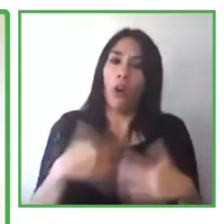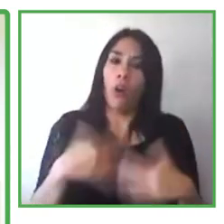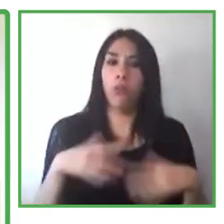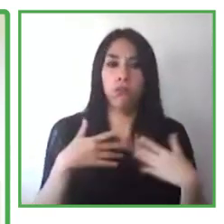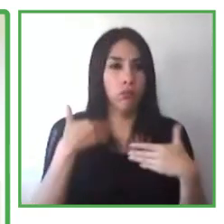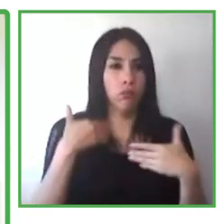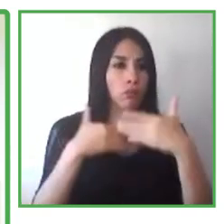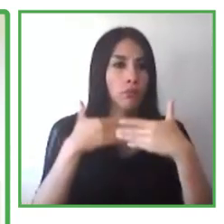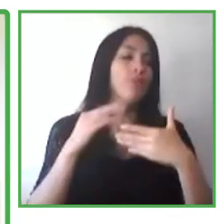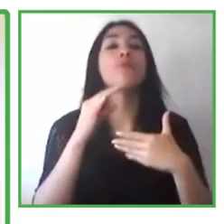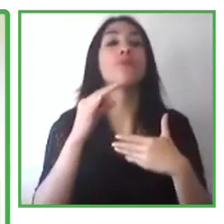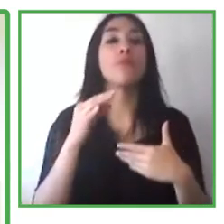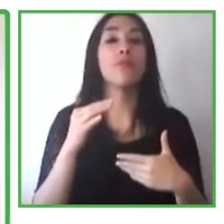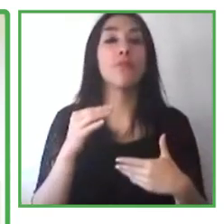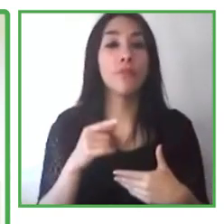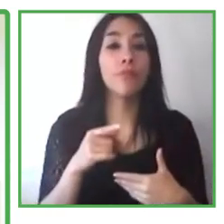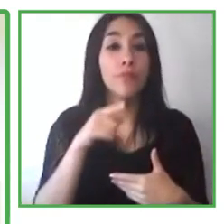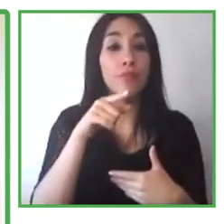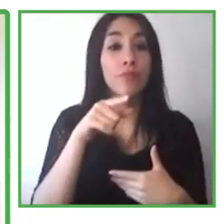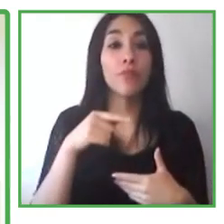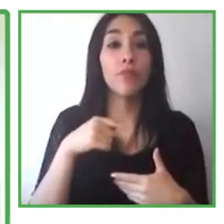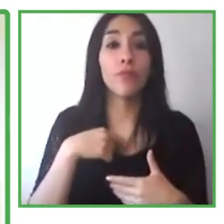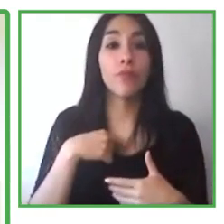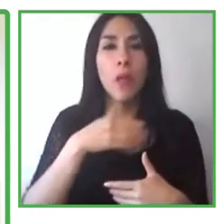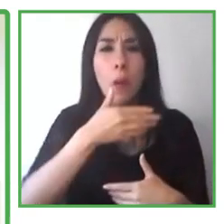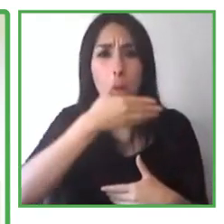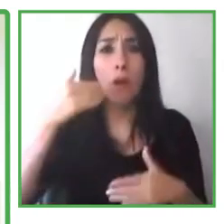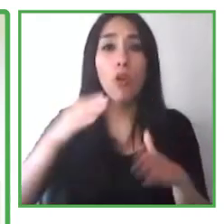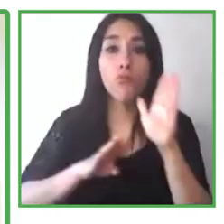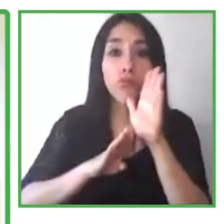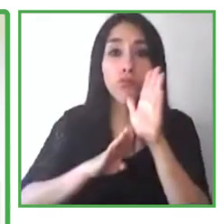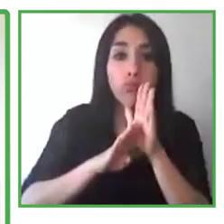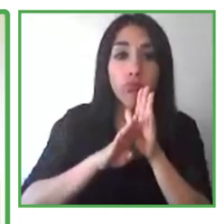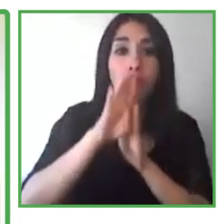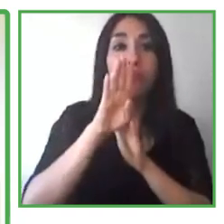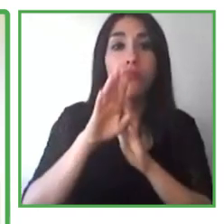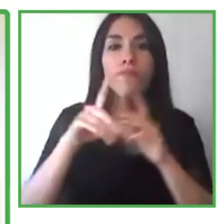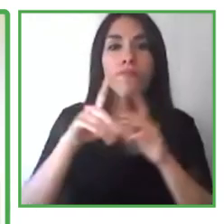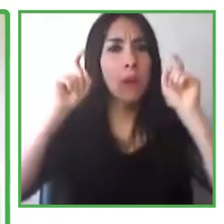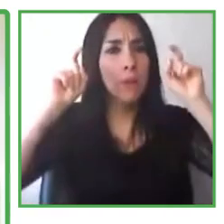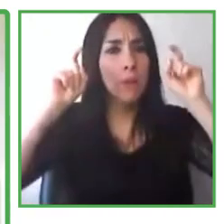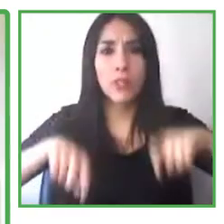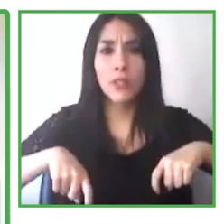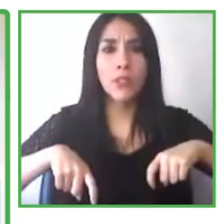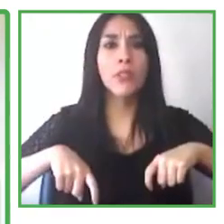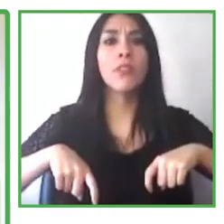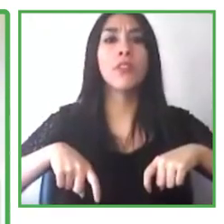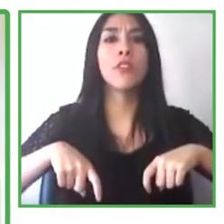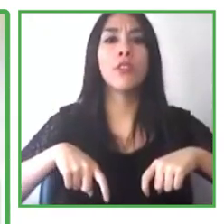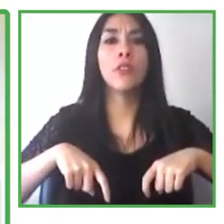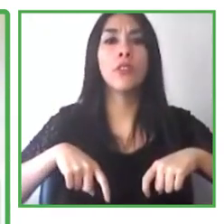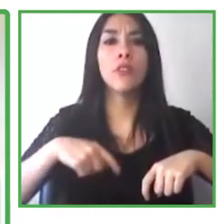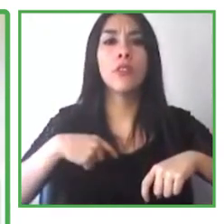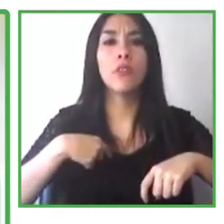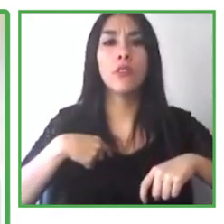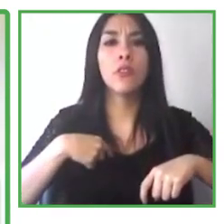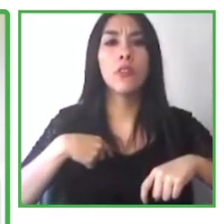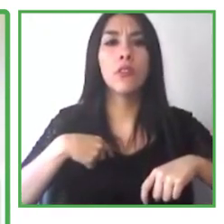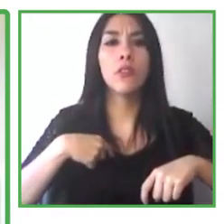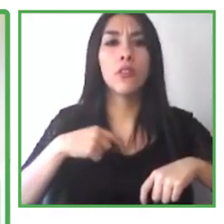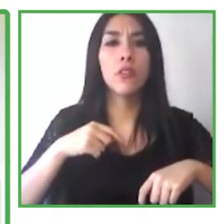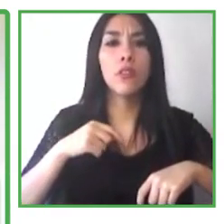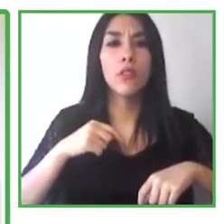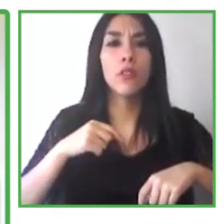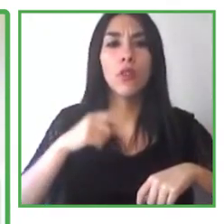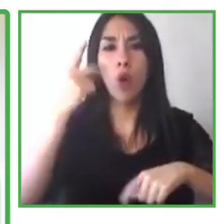talent with disabilities. So back in April, Microsoft announced it's a renewed commitment to accessibility, what we call